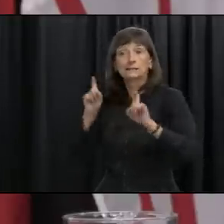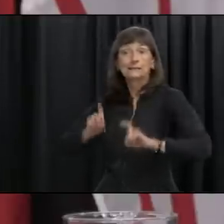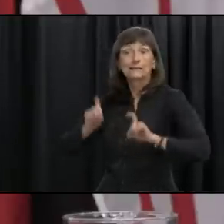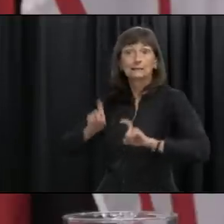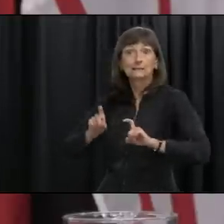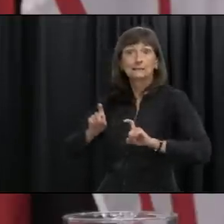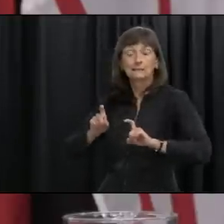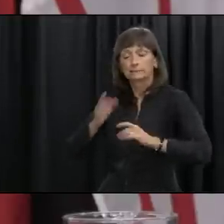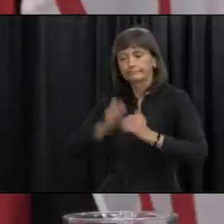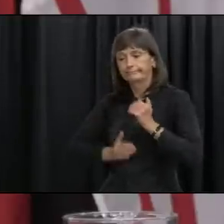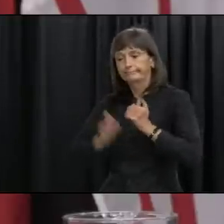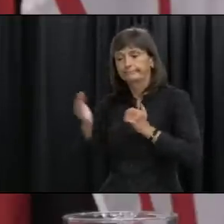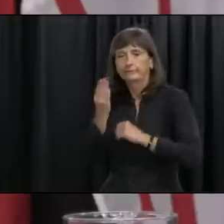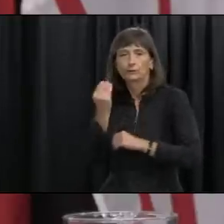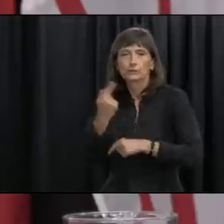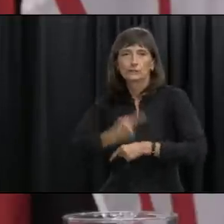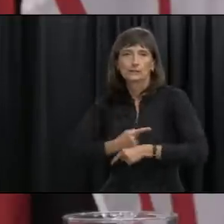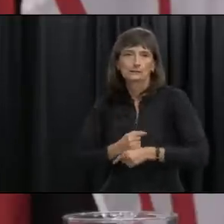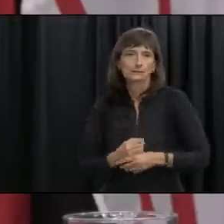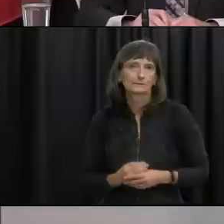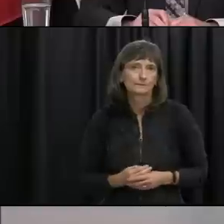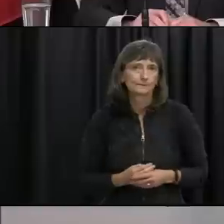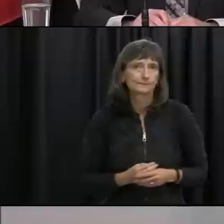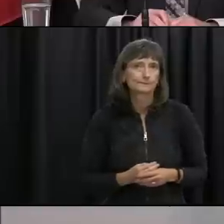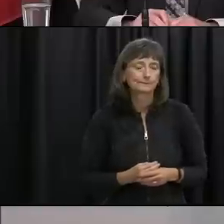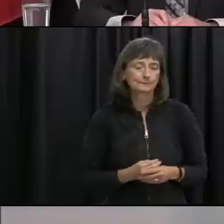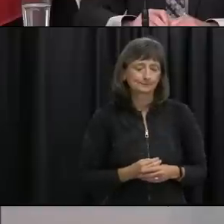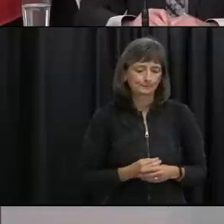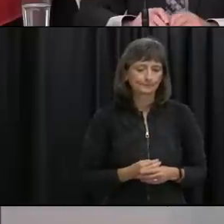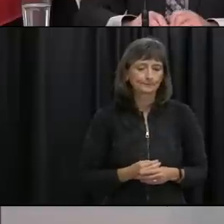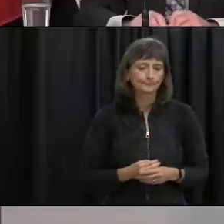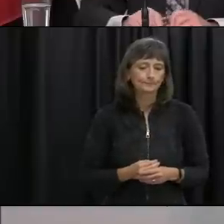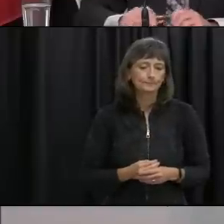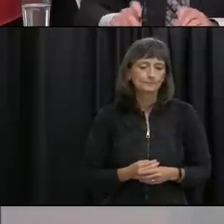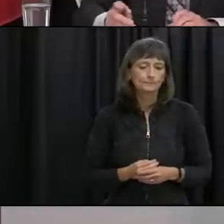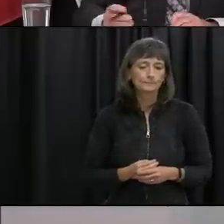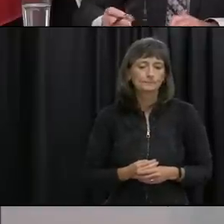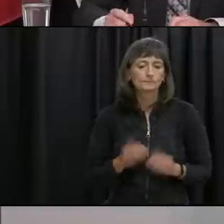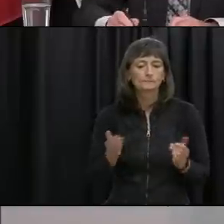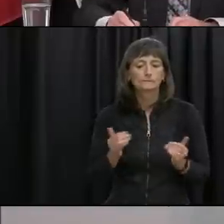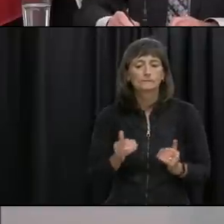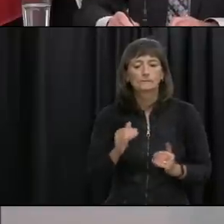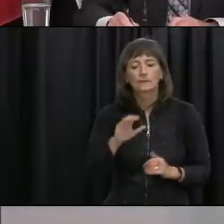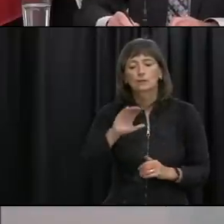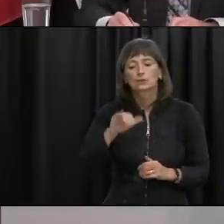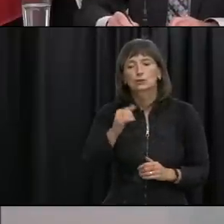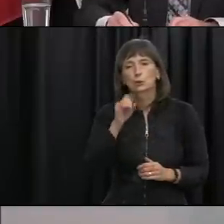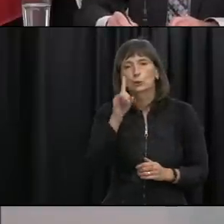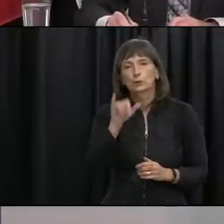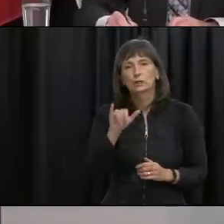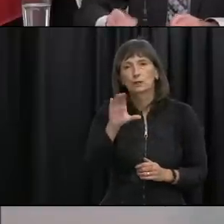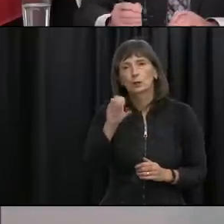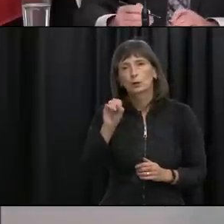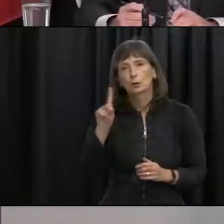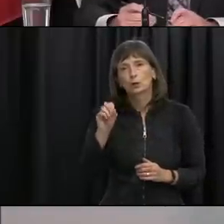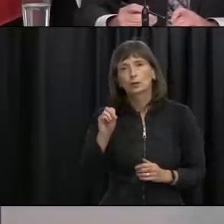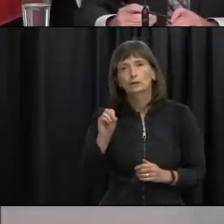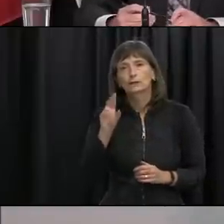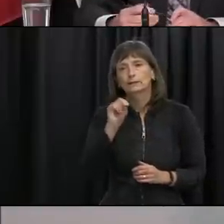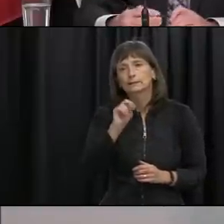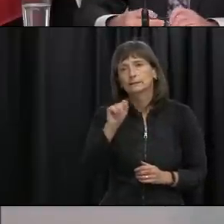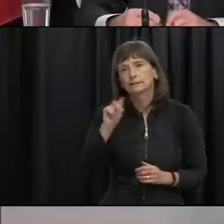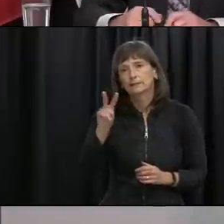14 days thank you our next questions are from jody cook of ntv news please go ahead